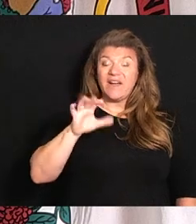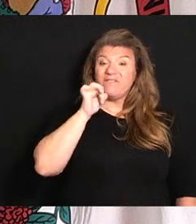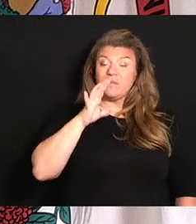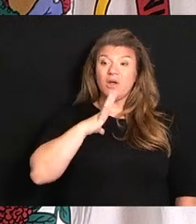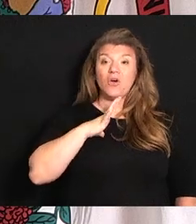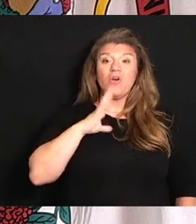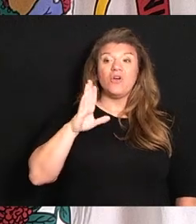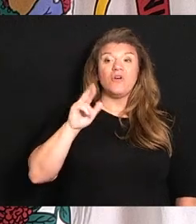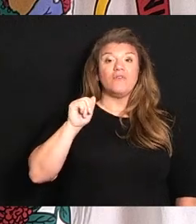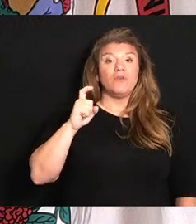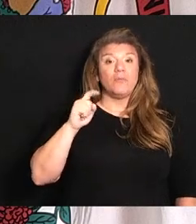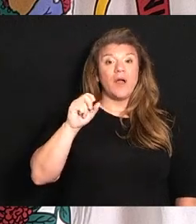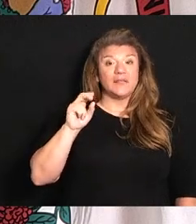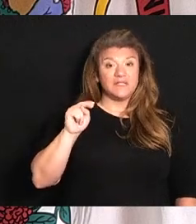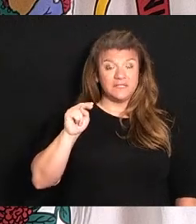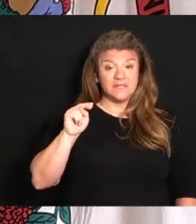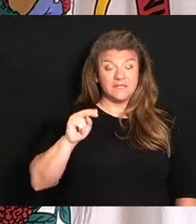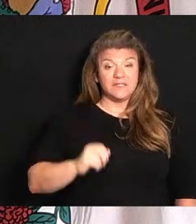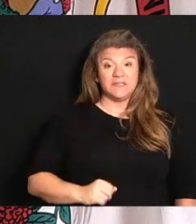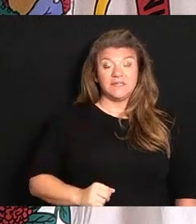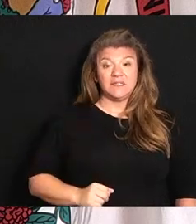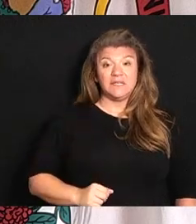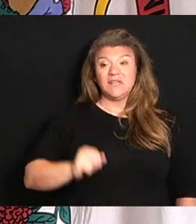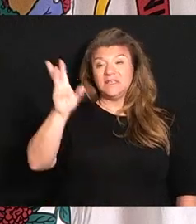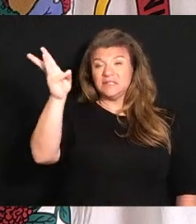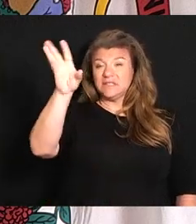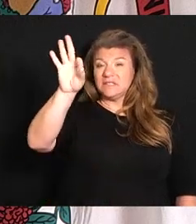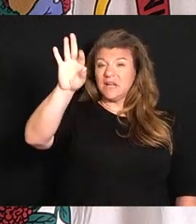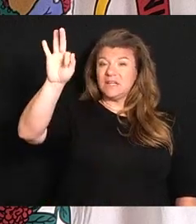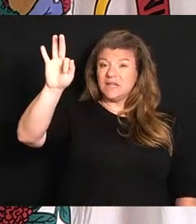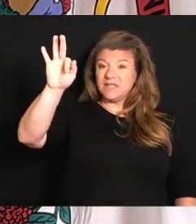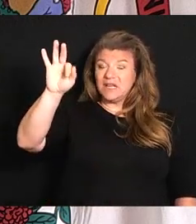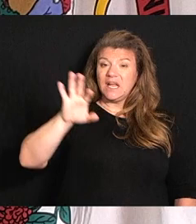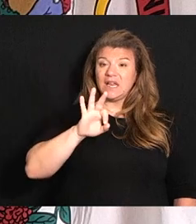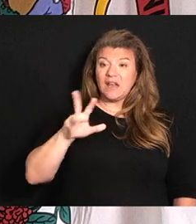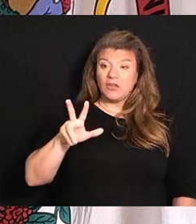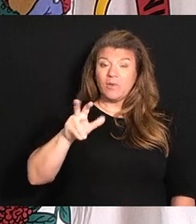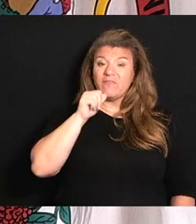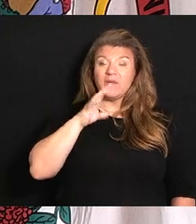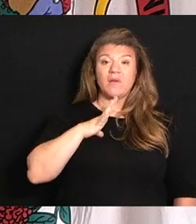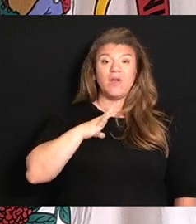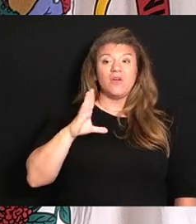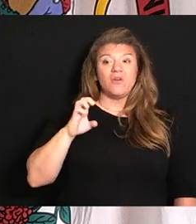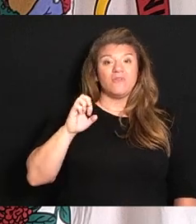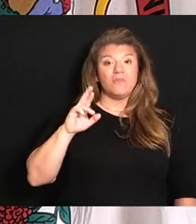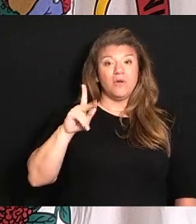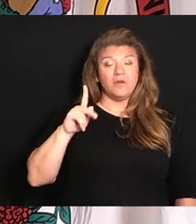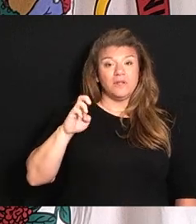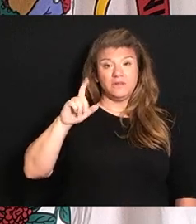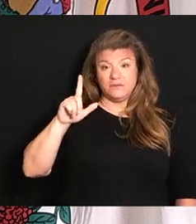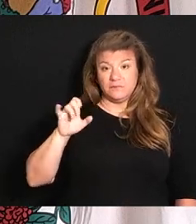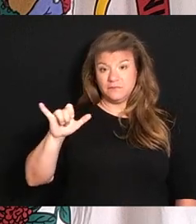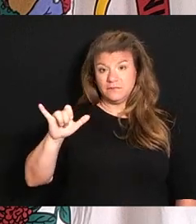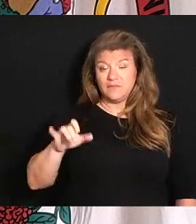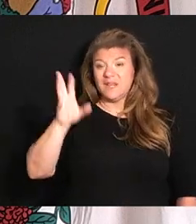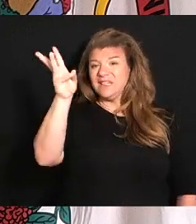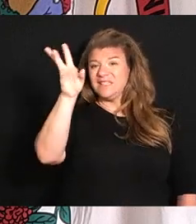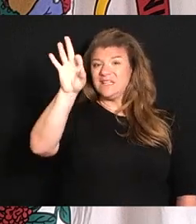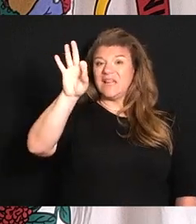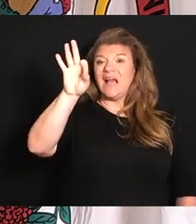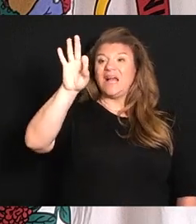female from Braxton County. The 6,919th death, a 93-year-old female from Berkeley County. The 6